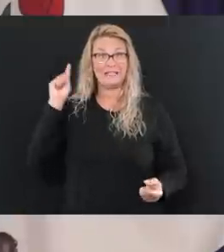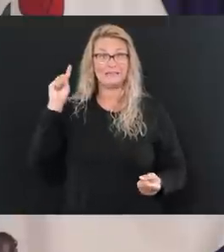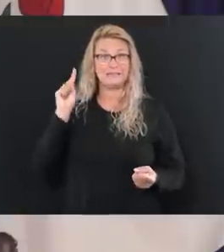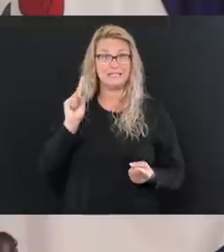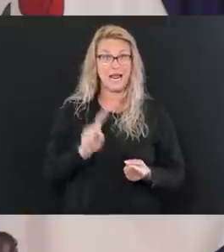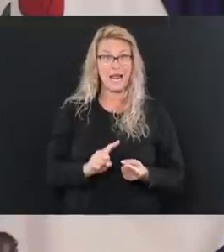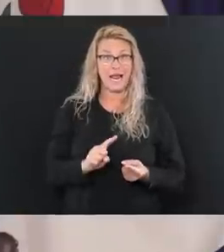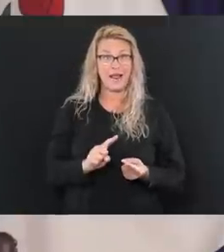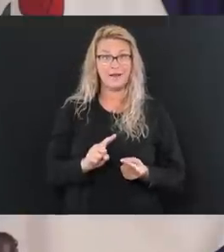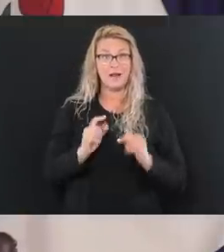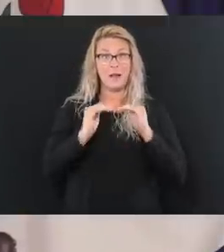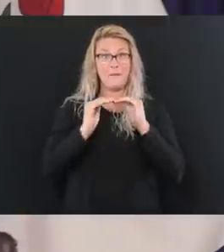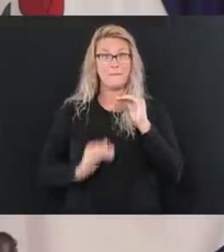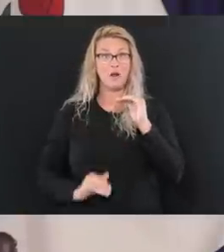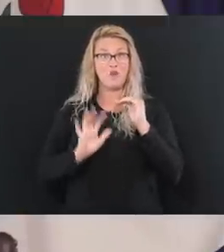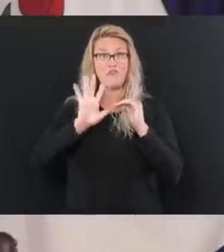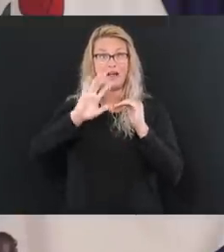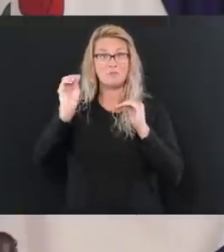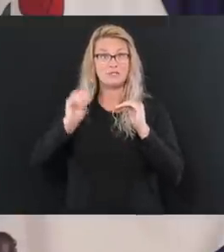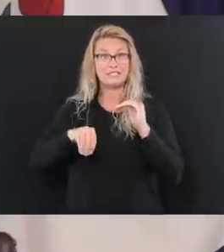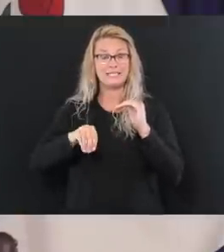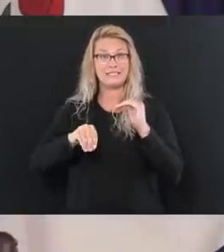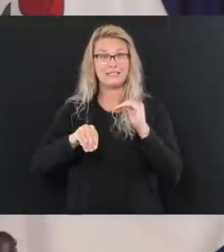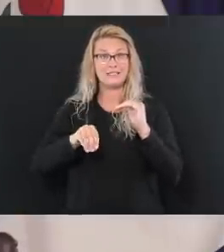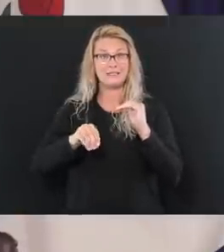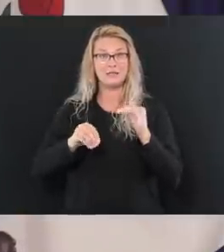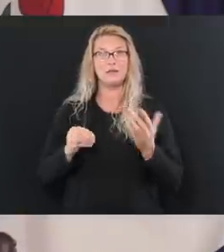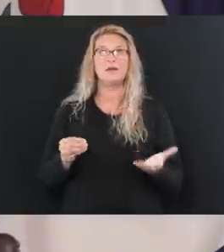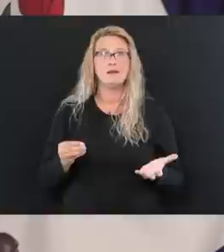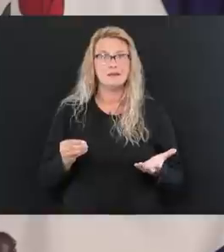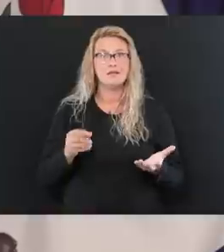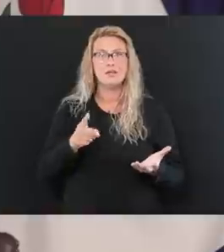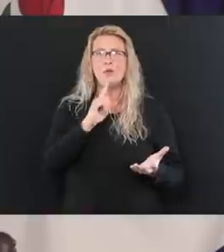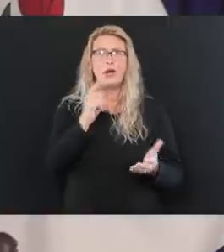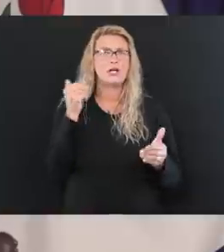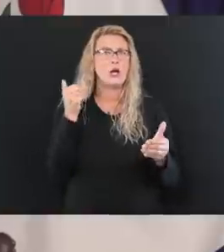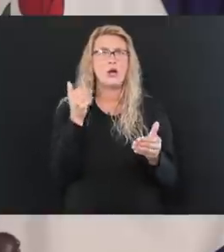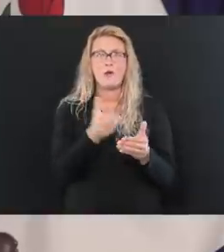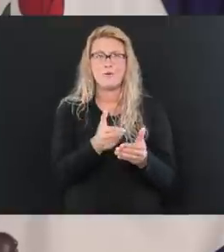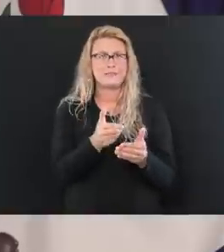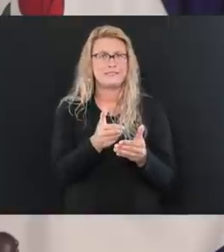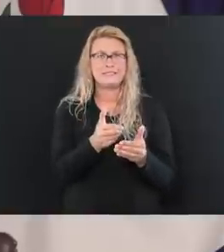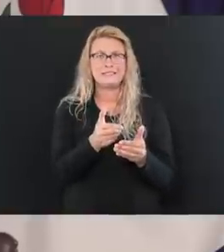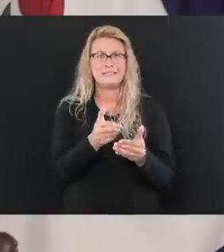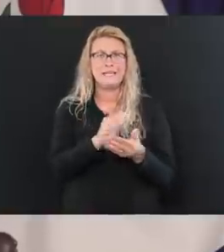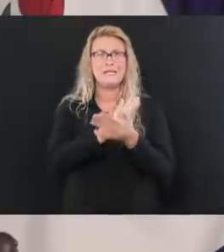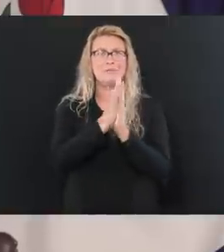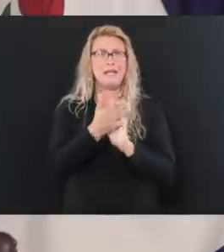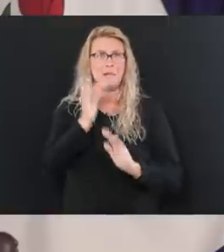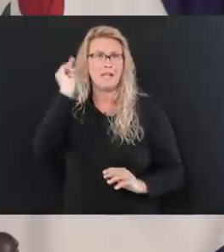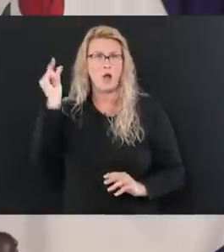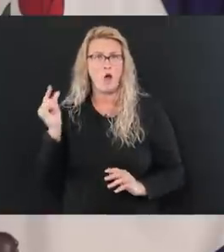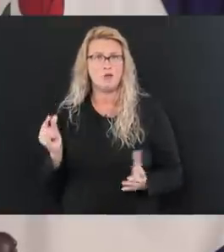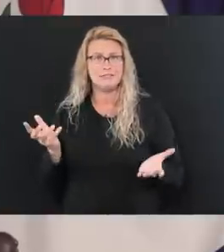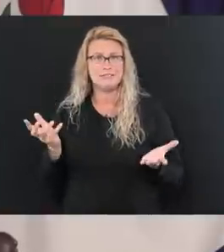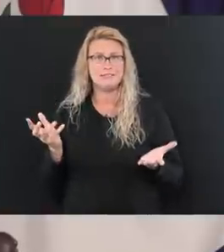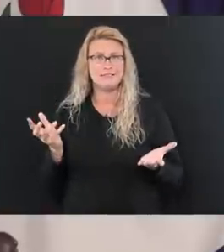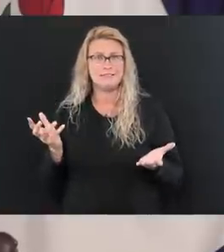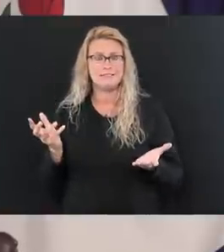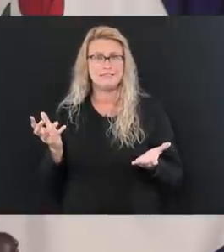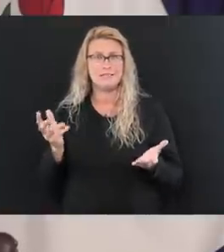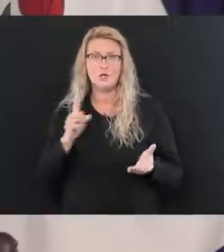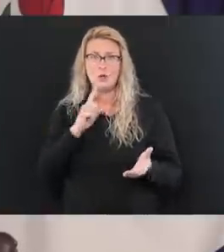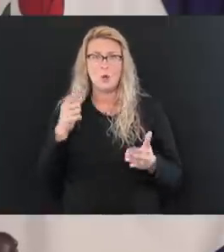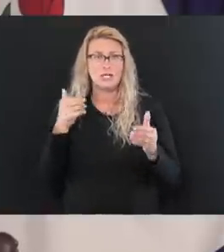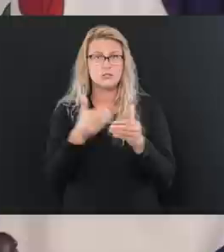below 5 percent, you see how close you are to being in the goal? You're so close, it's